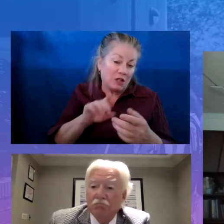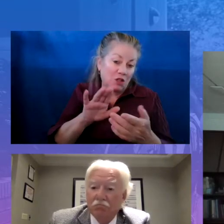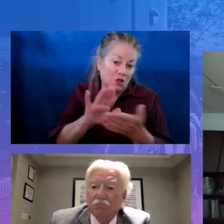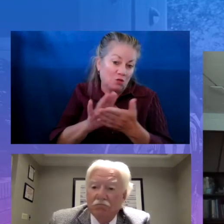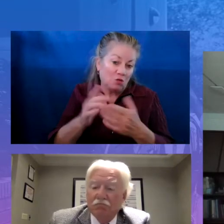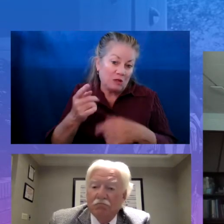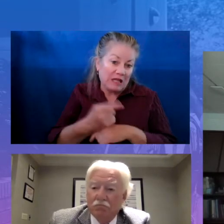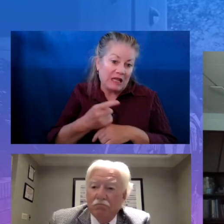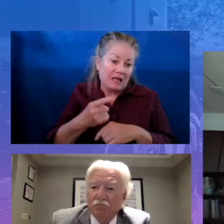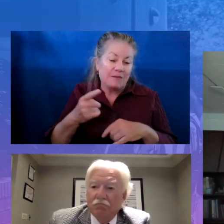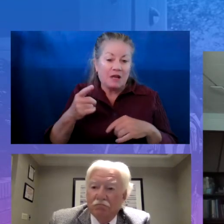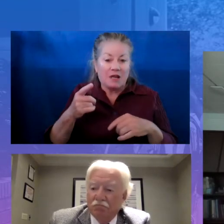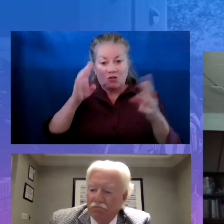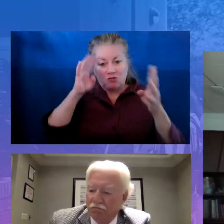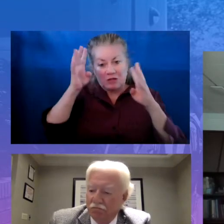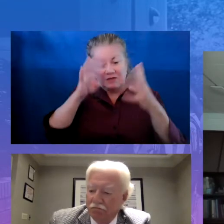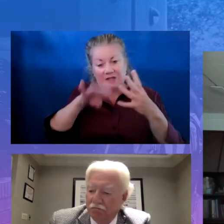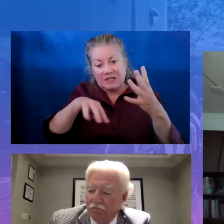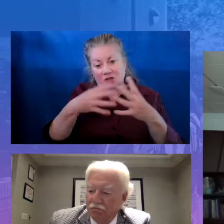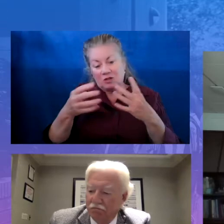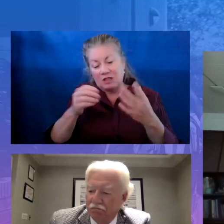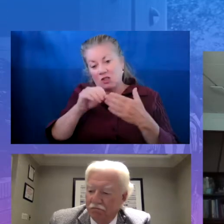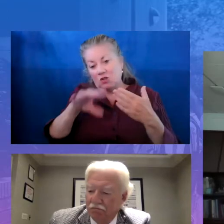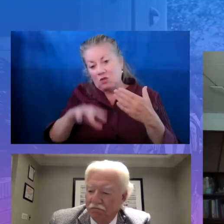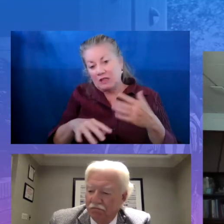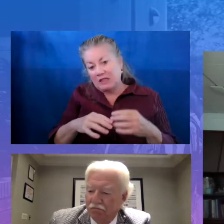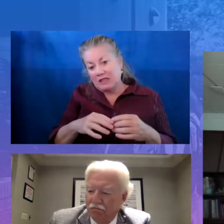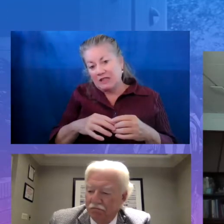scheduling students to receive